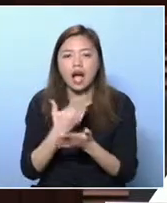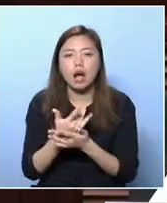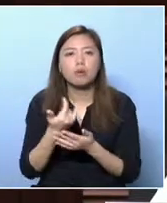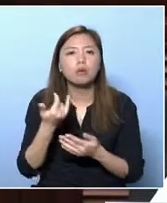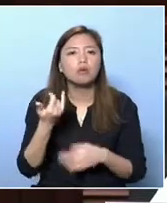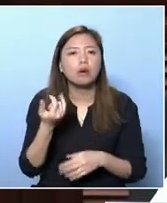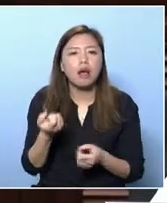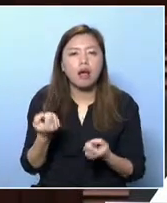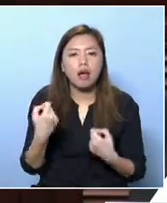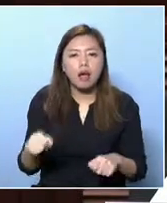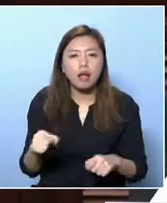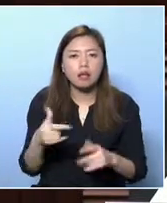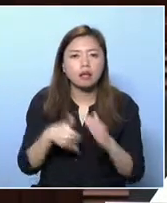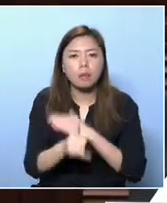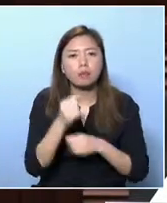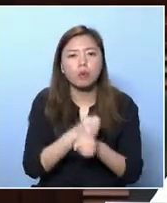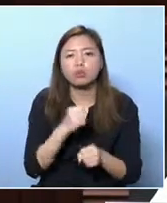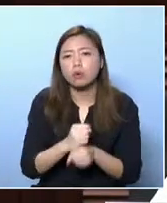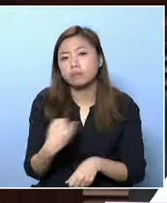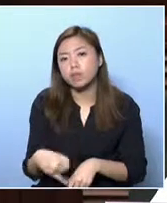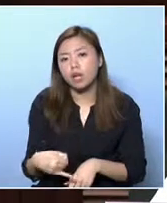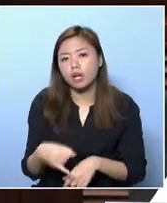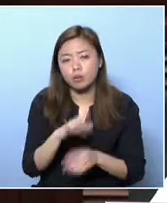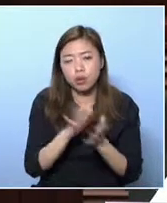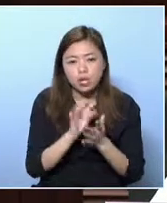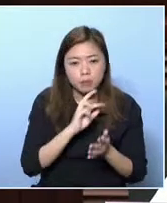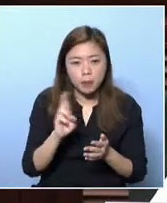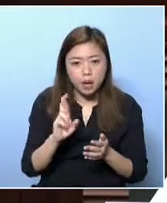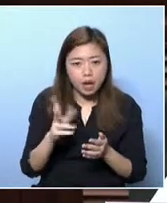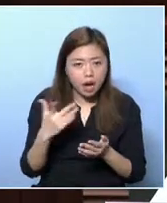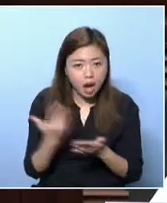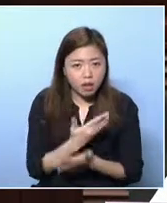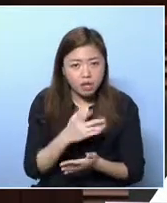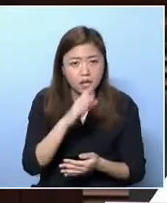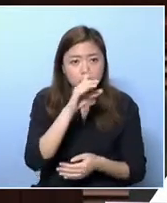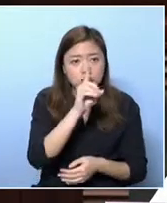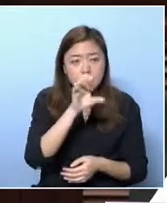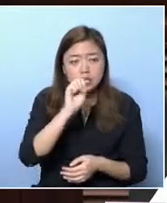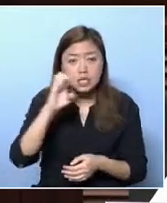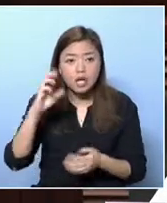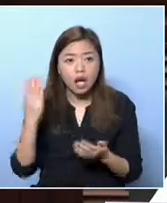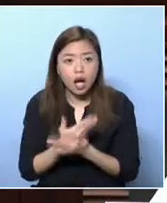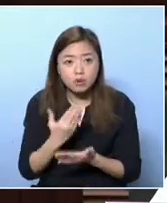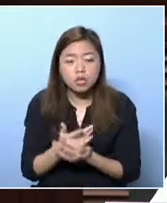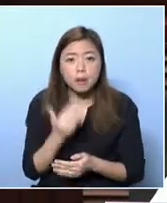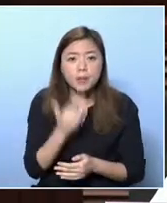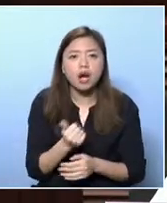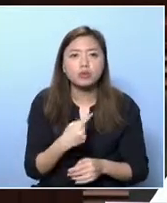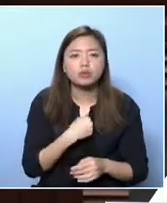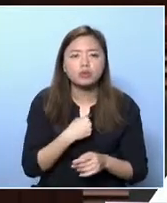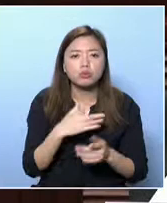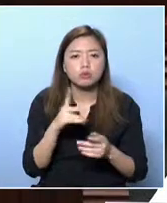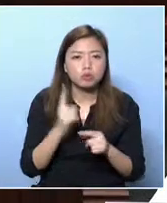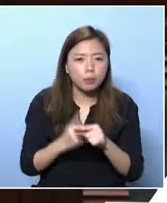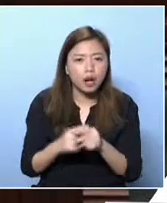Many EMs can only pass the GCSE Chinese language language equivalent. And so